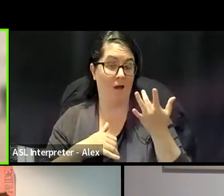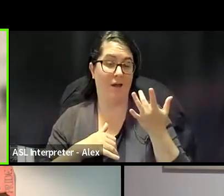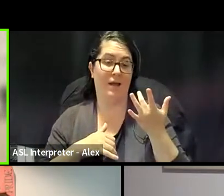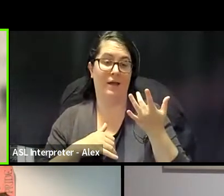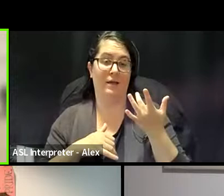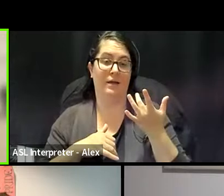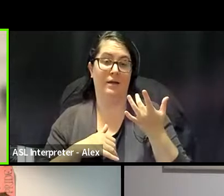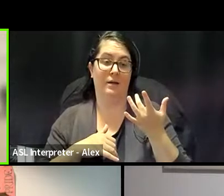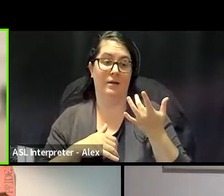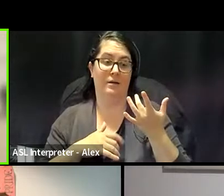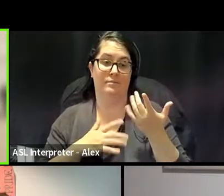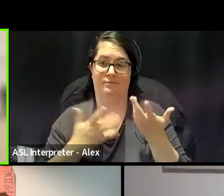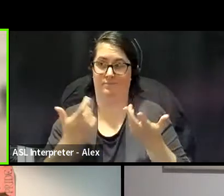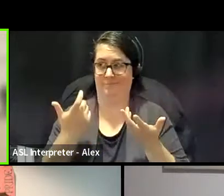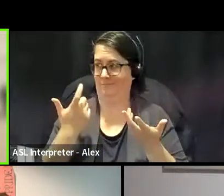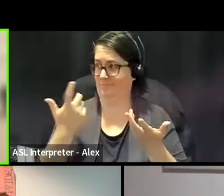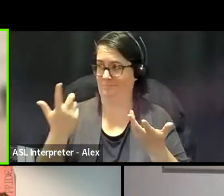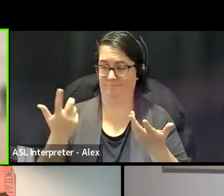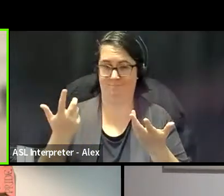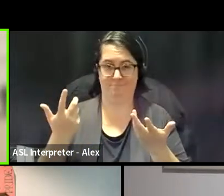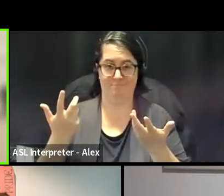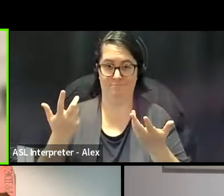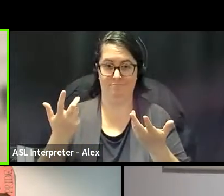um, you know, have been, uh,